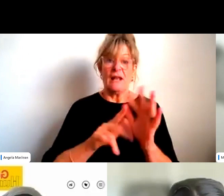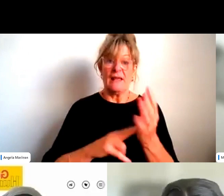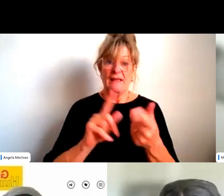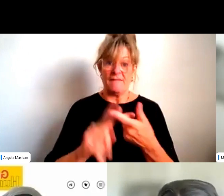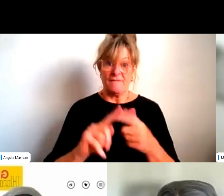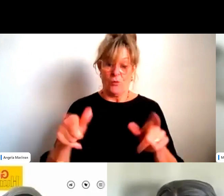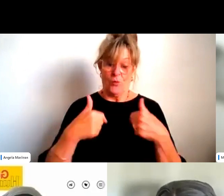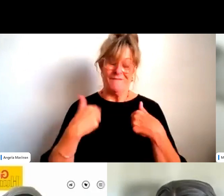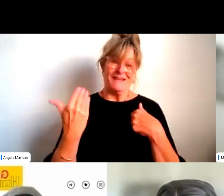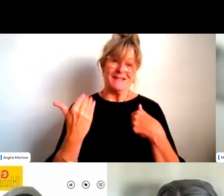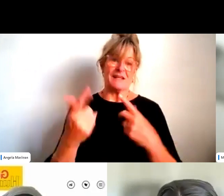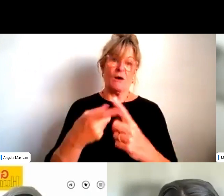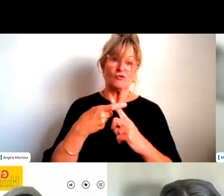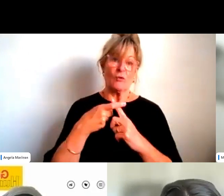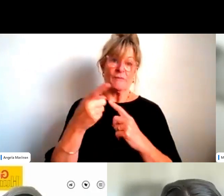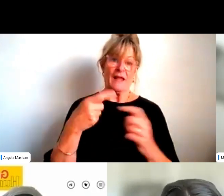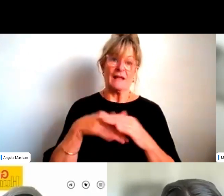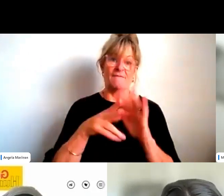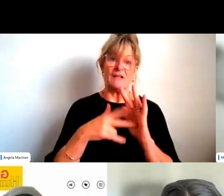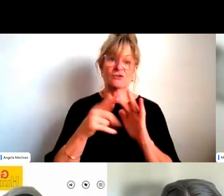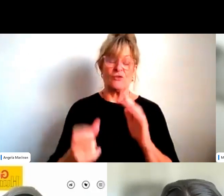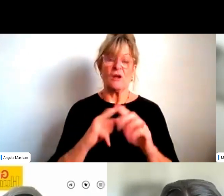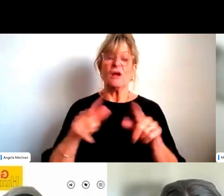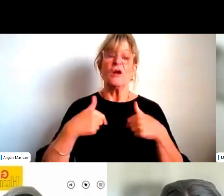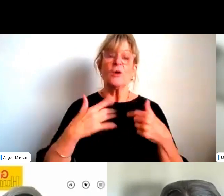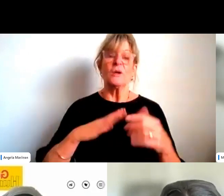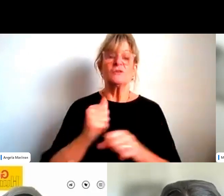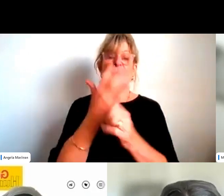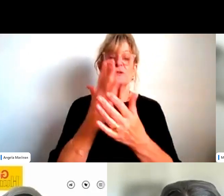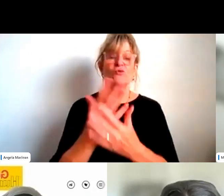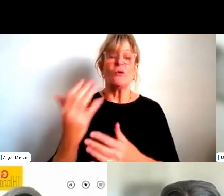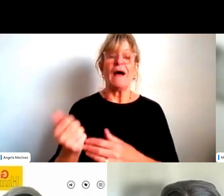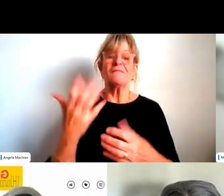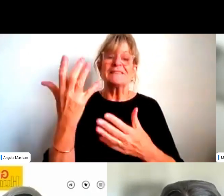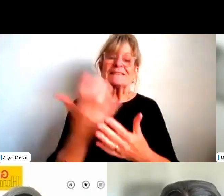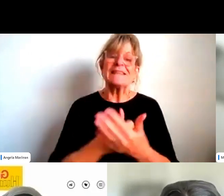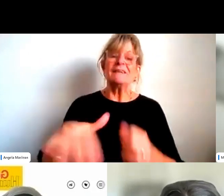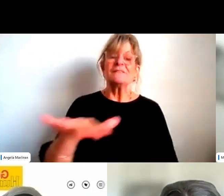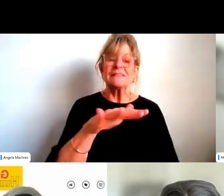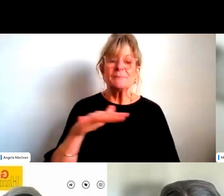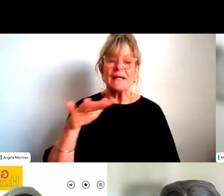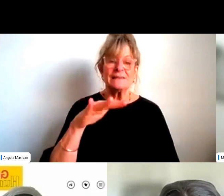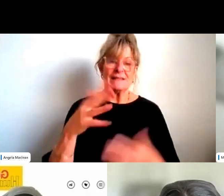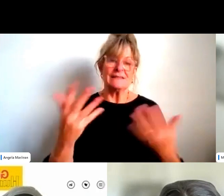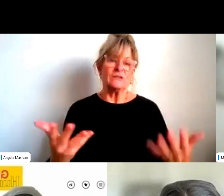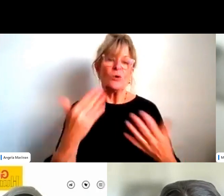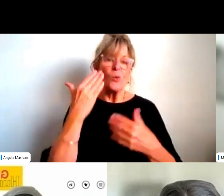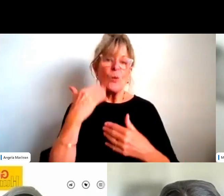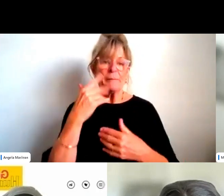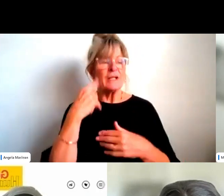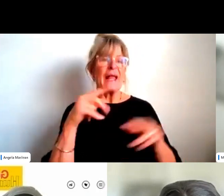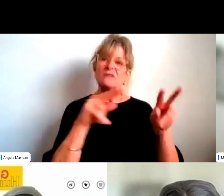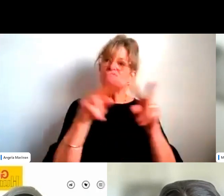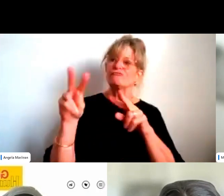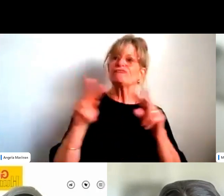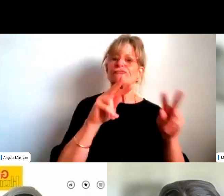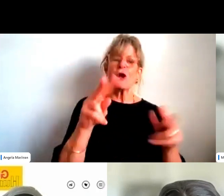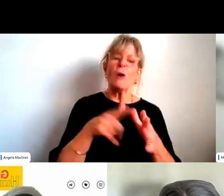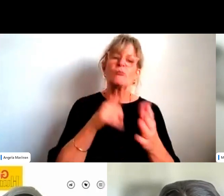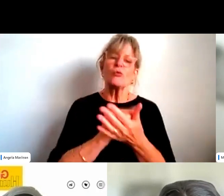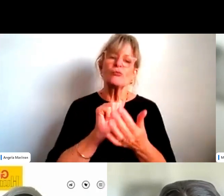very proud. Safe spaces need to be provided for women to report inappropriate behaviors. There also needs to be